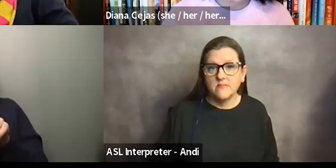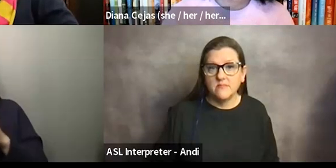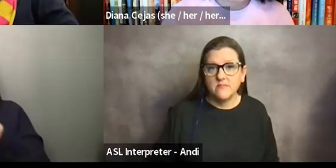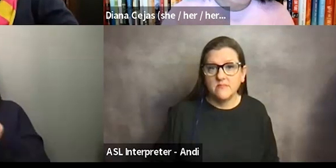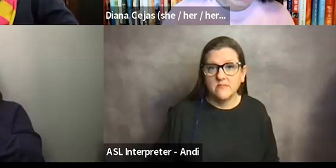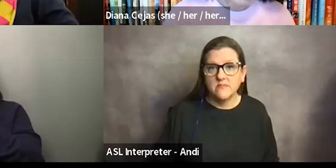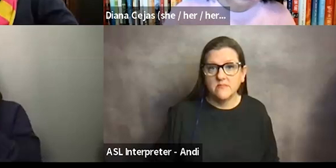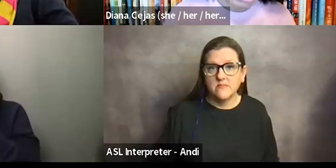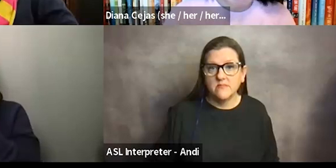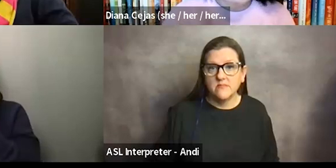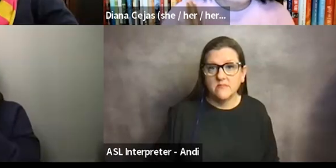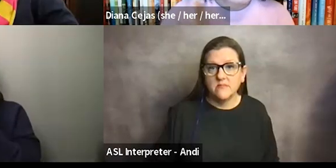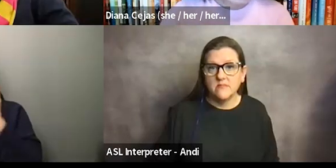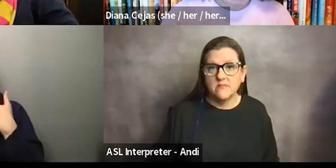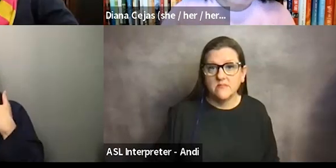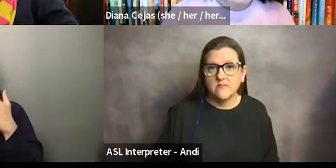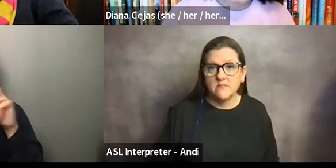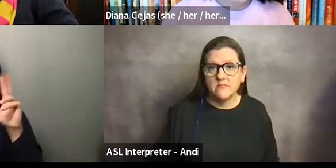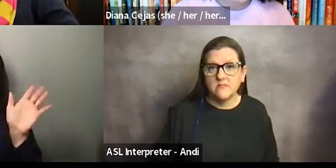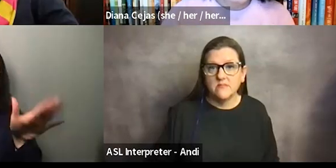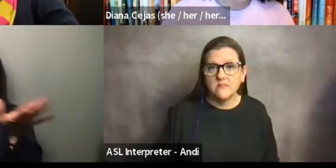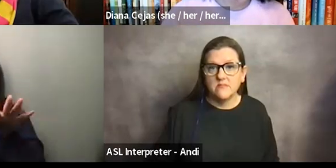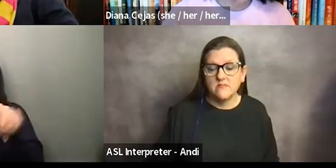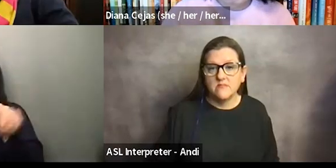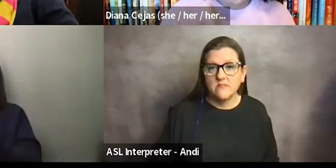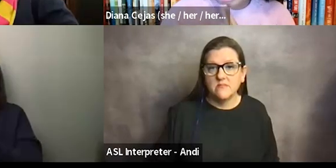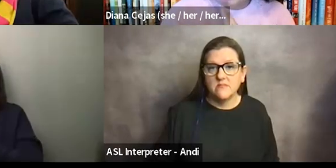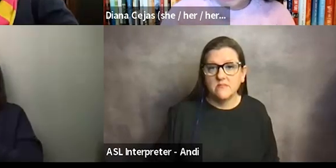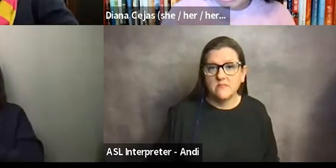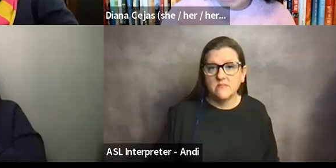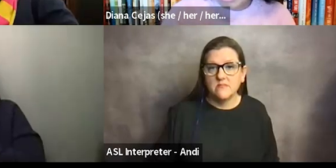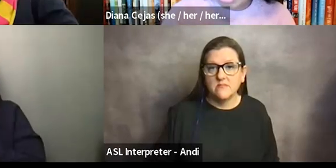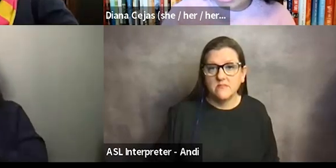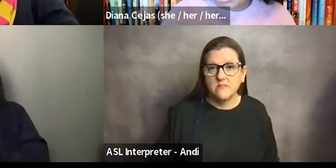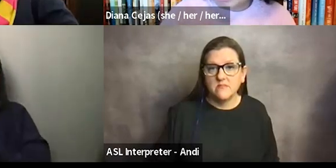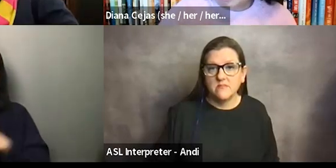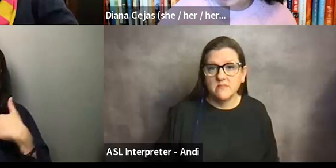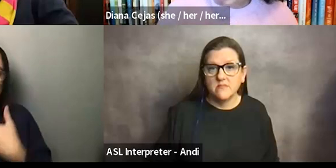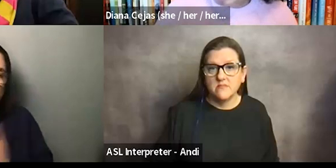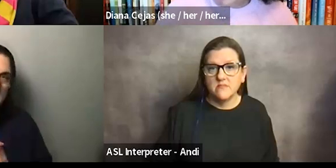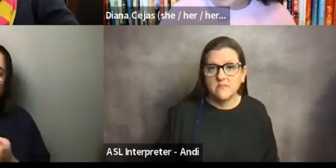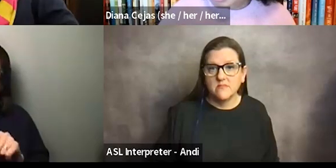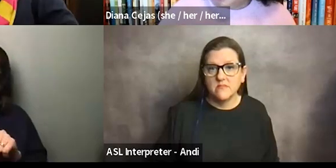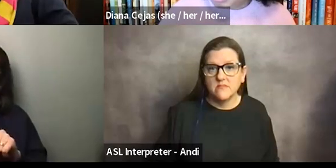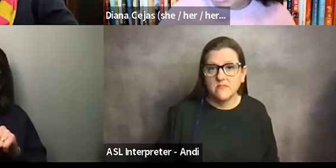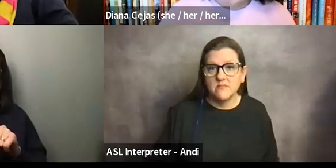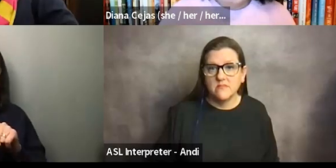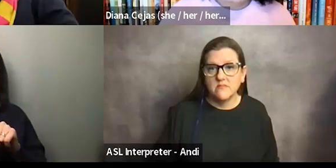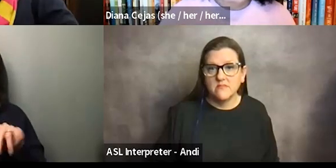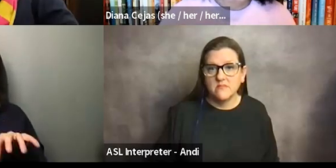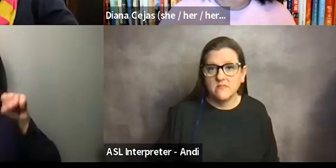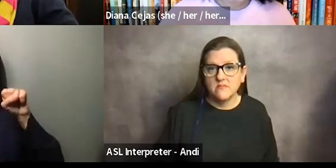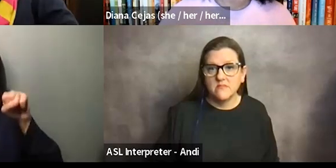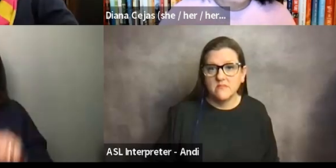backup system so that if something happens, you're too exhausted to take call, you're just too exhausted to function, really,